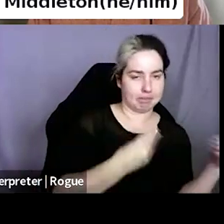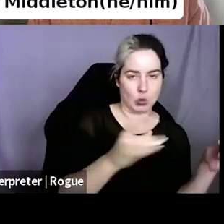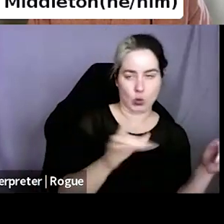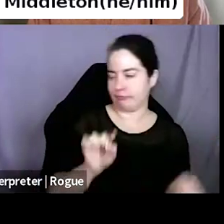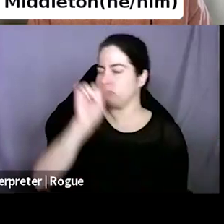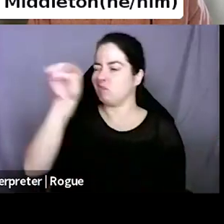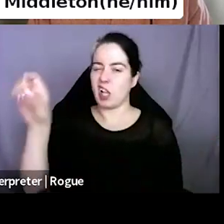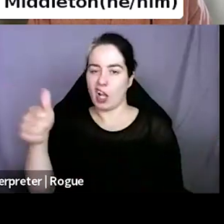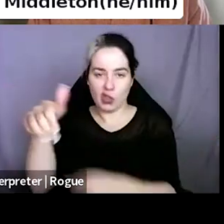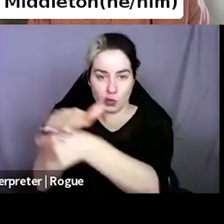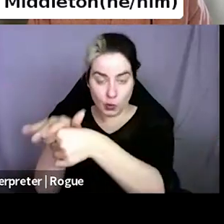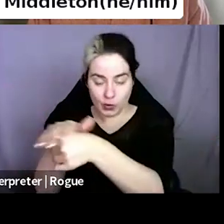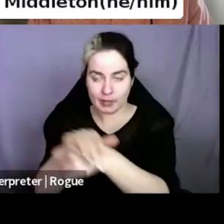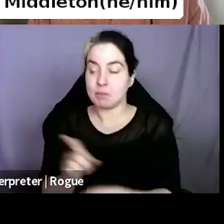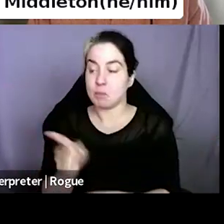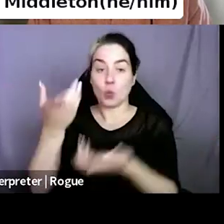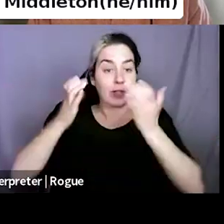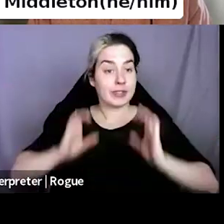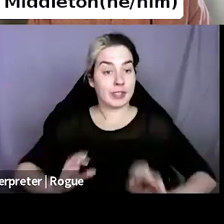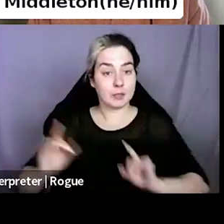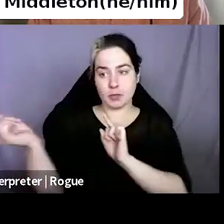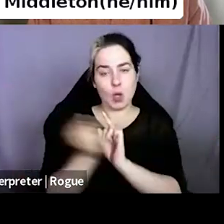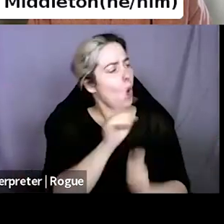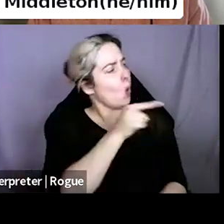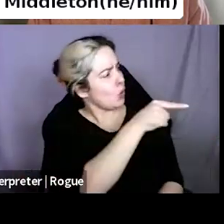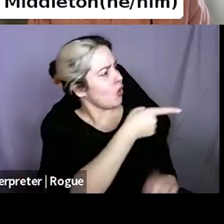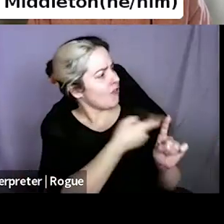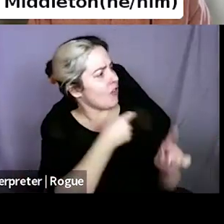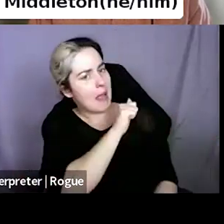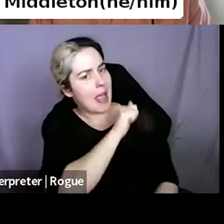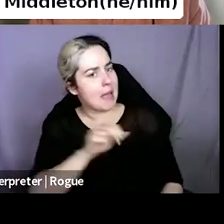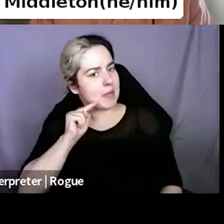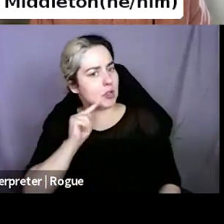one of the customers was like, so you're from Amazon, right?